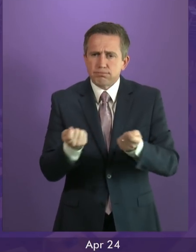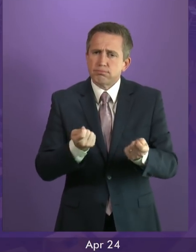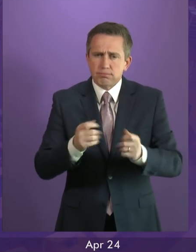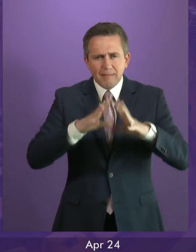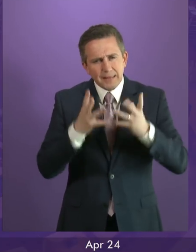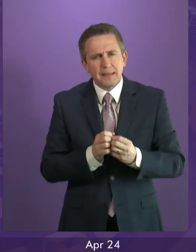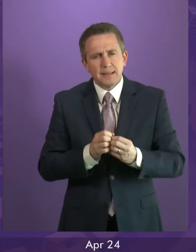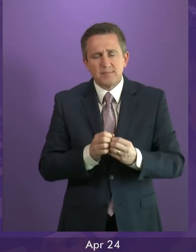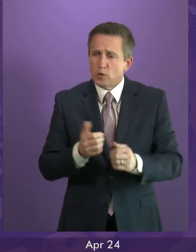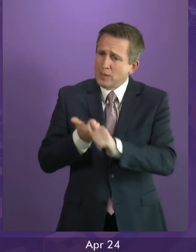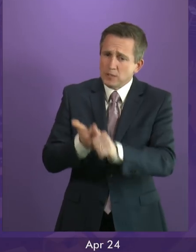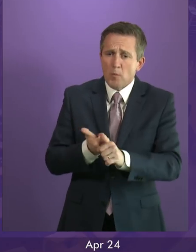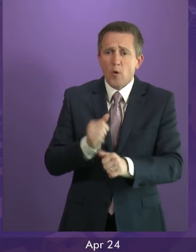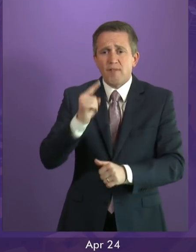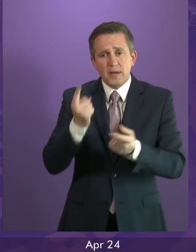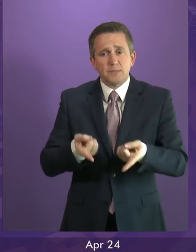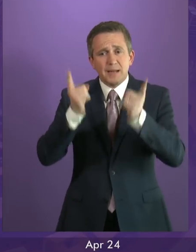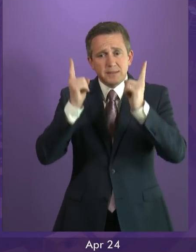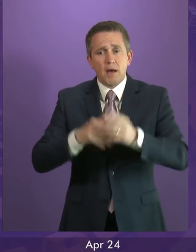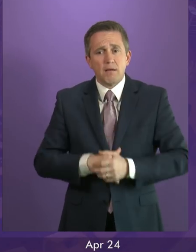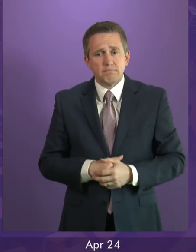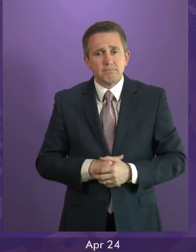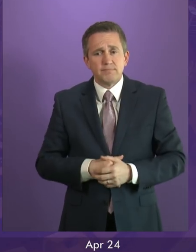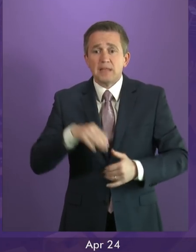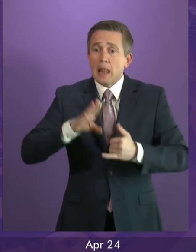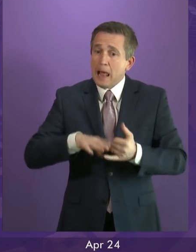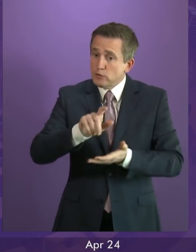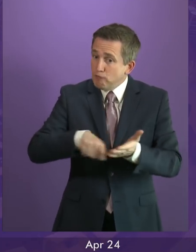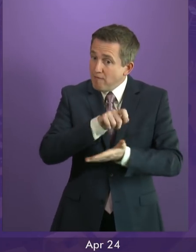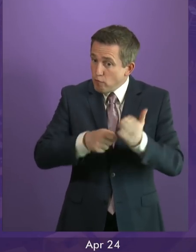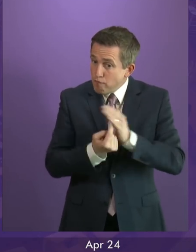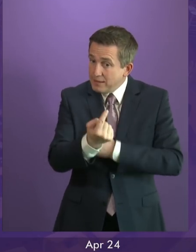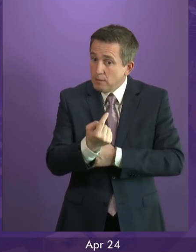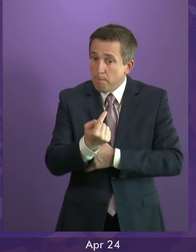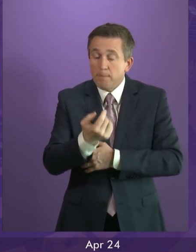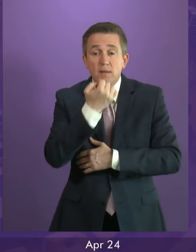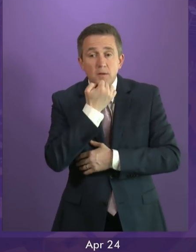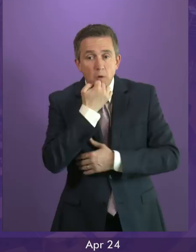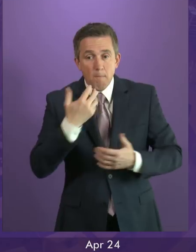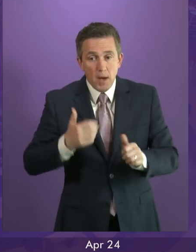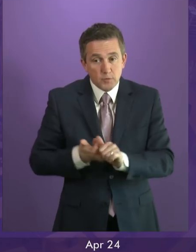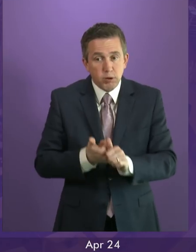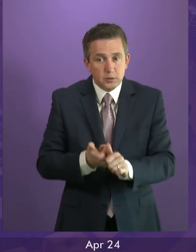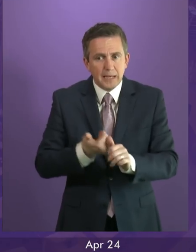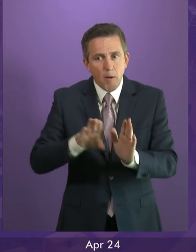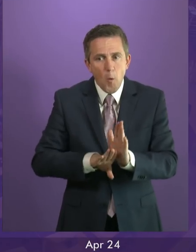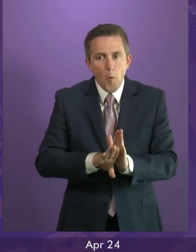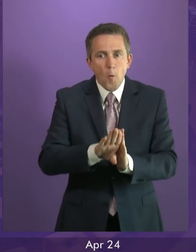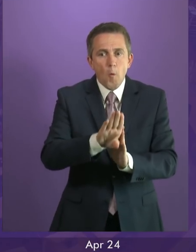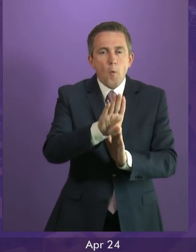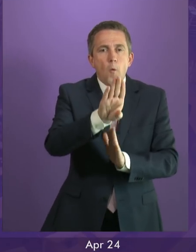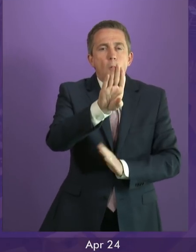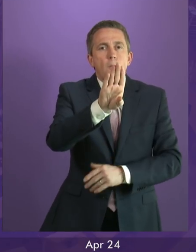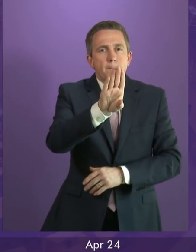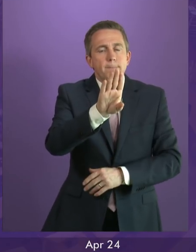Support for independence grew over the course of the last referendum, in part due to the breadth of inspiring visions of what our